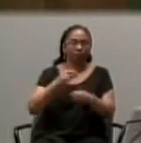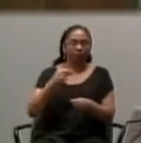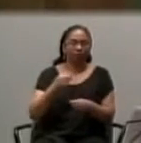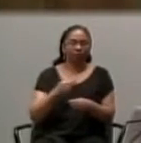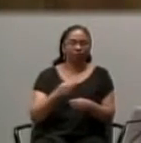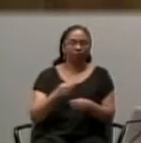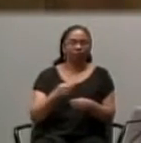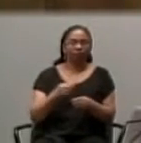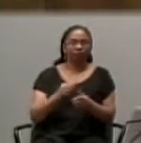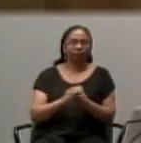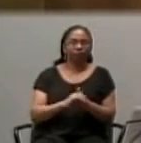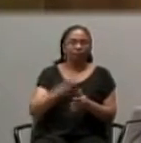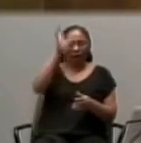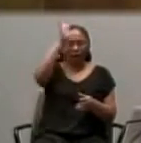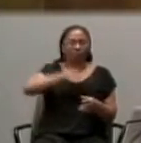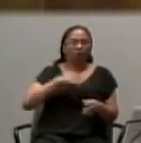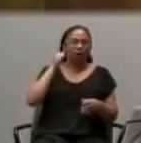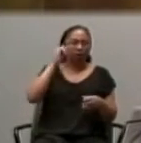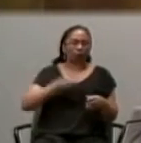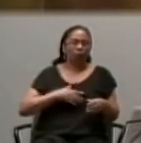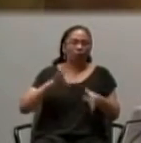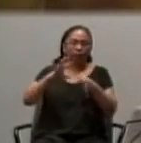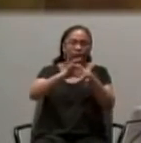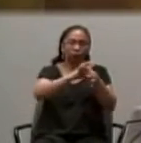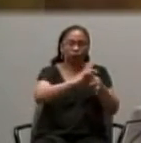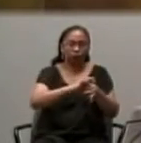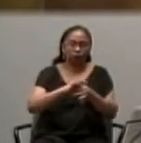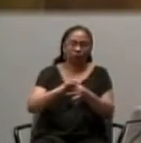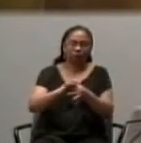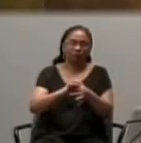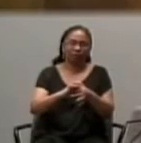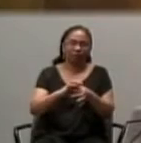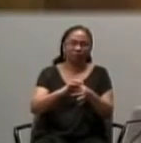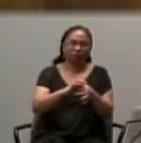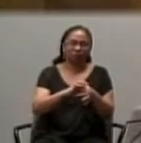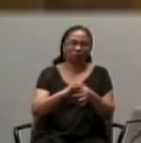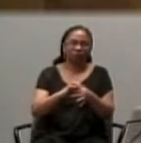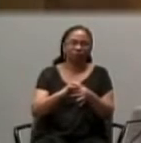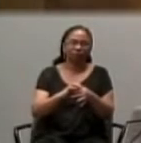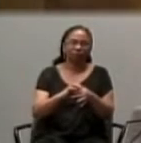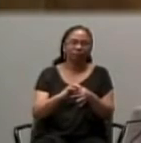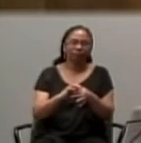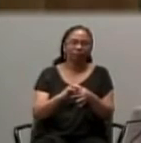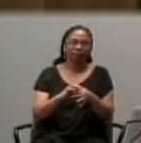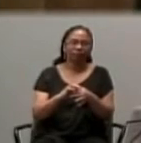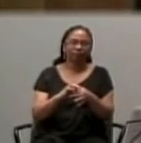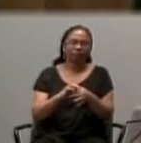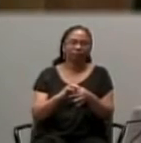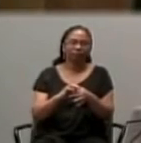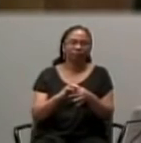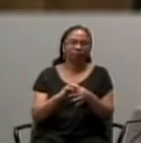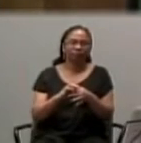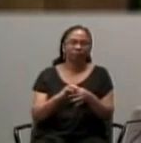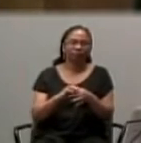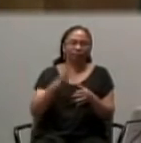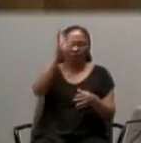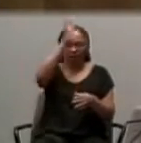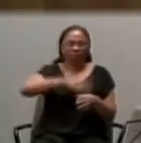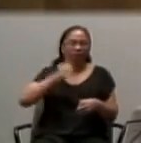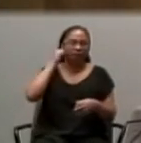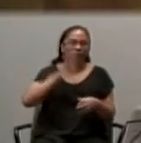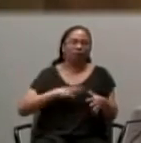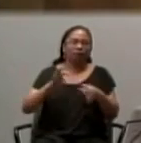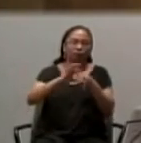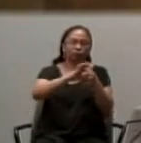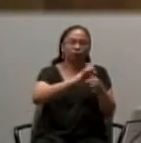When male and female, Come together, And that is, Part of plunging the mystery, Of what is being said here. When male and female,